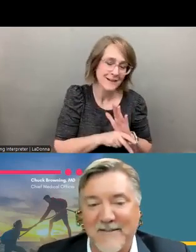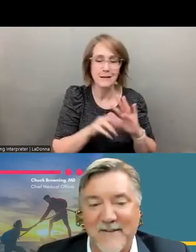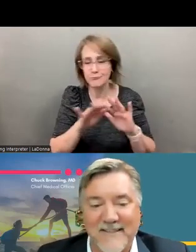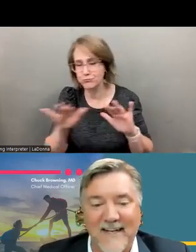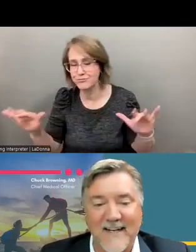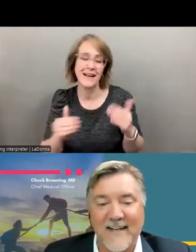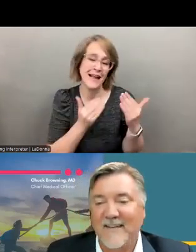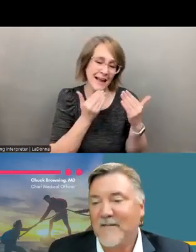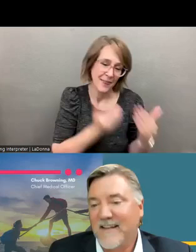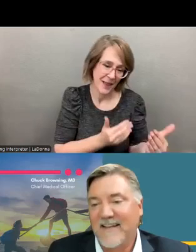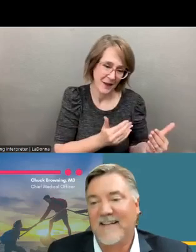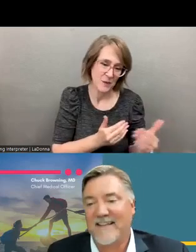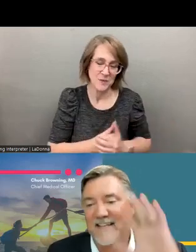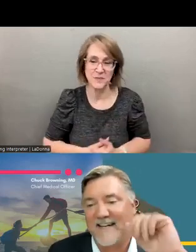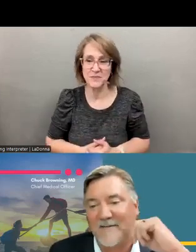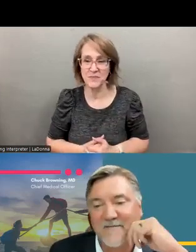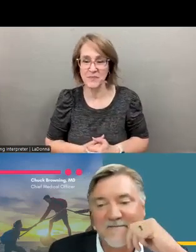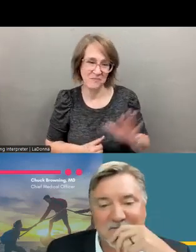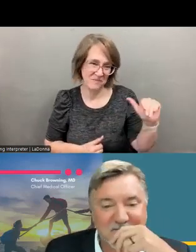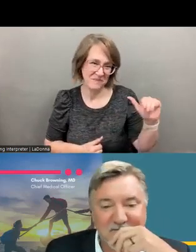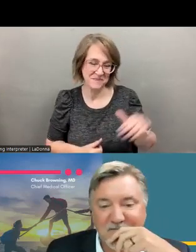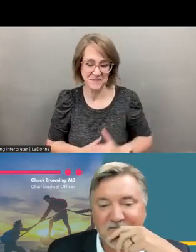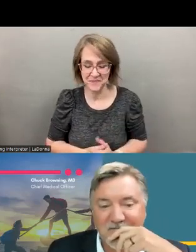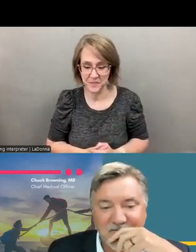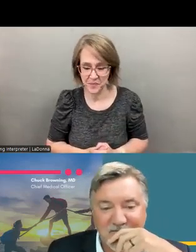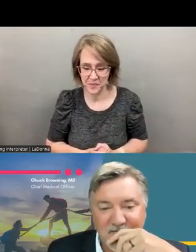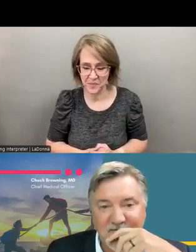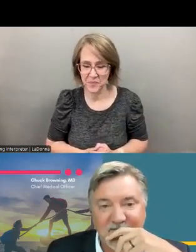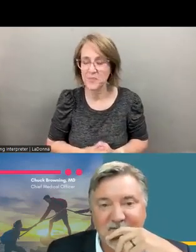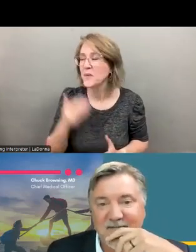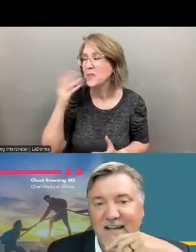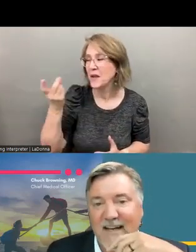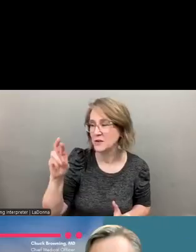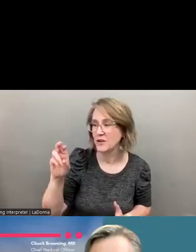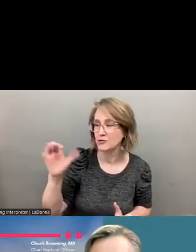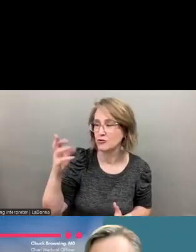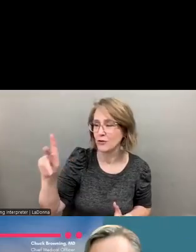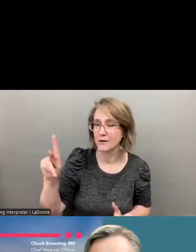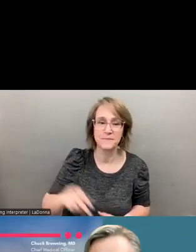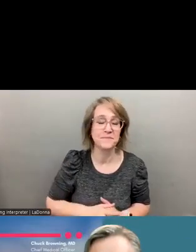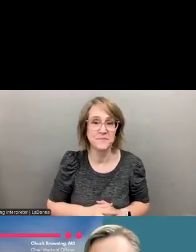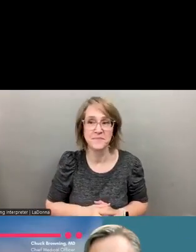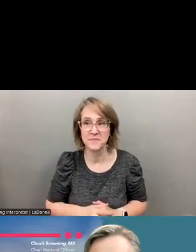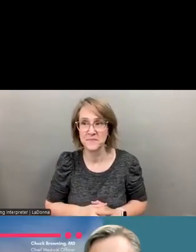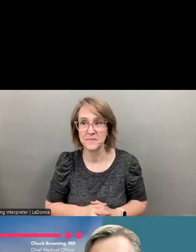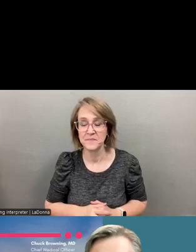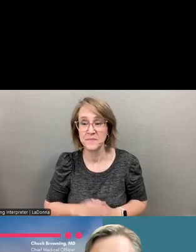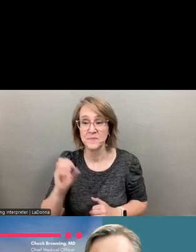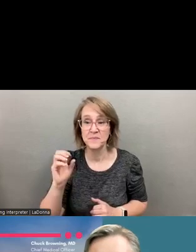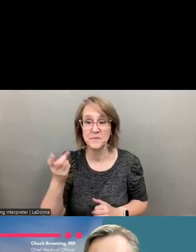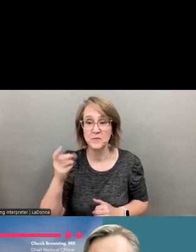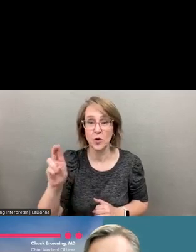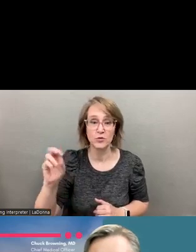Very much appreciate it. Thanks. Thanks. Take care. And, uh, and just, uh, one other